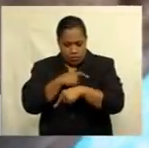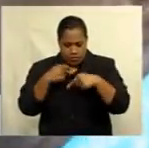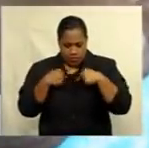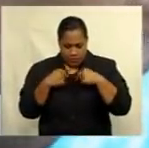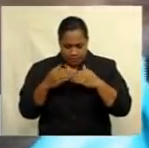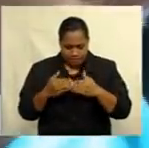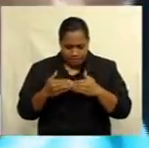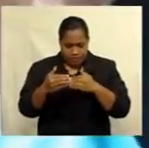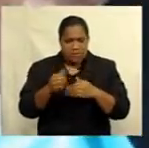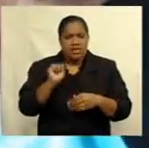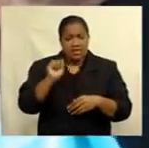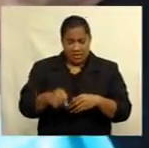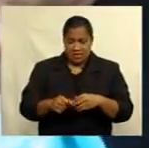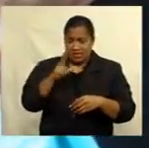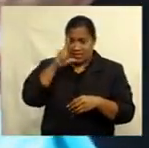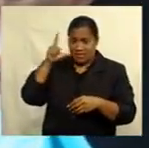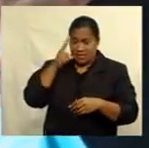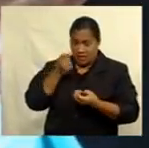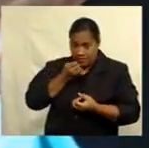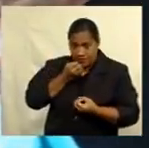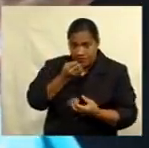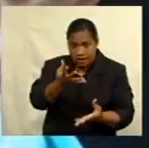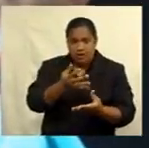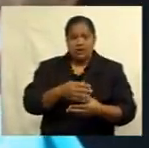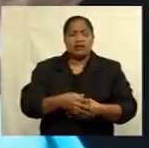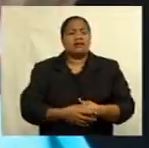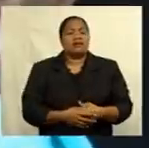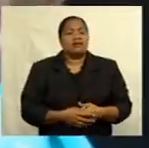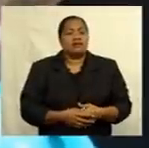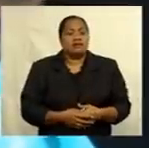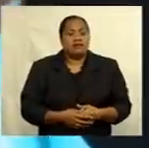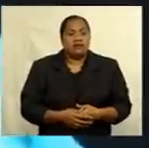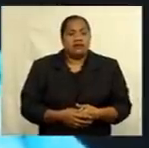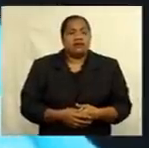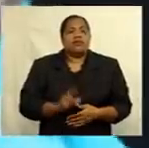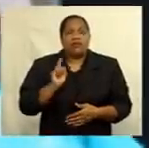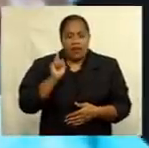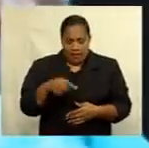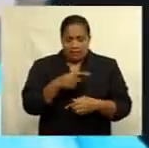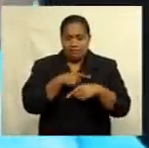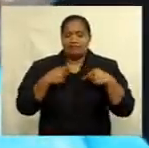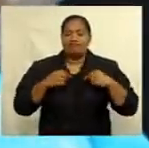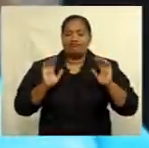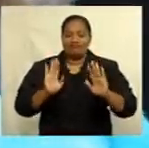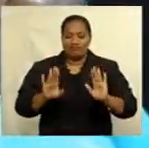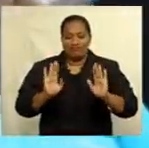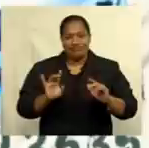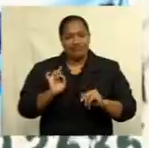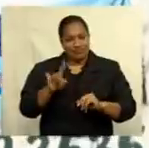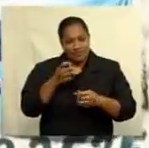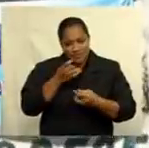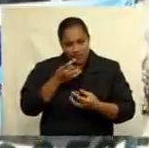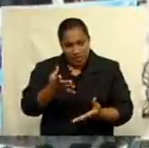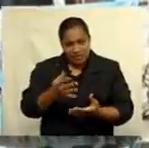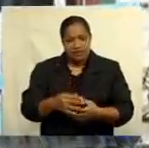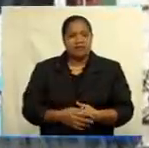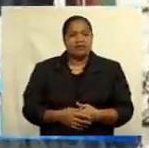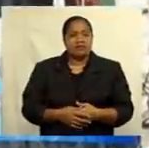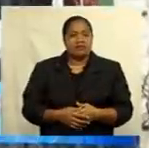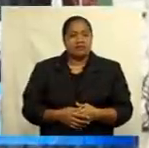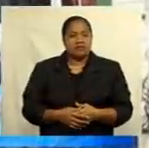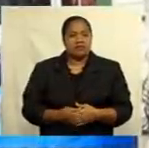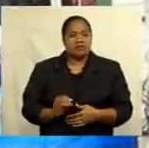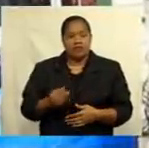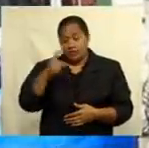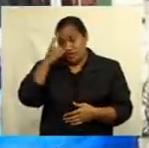be... He made a statement yesterday and that was what we were waiting for to break the ice and get the people